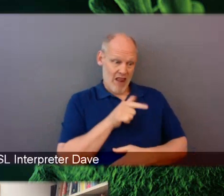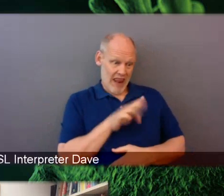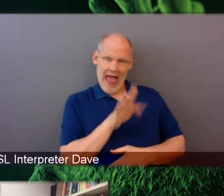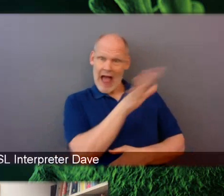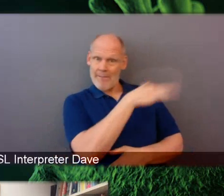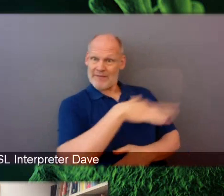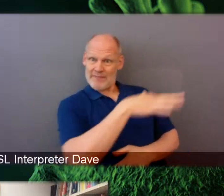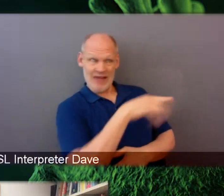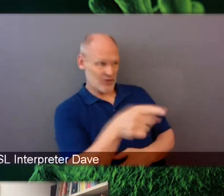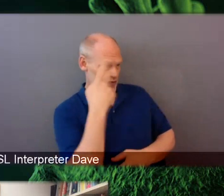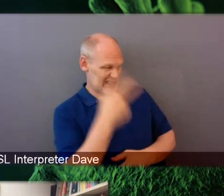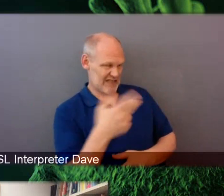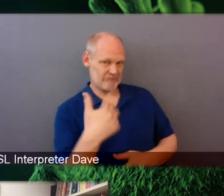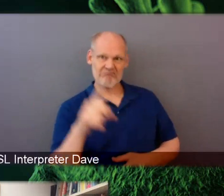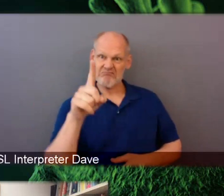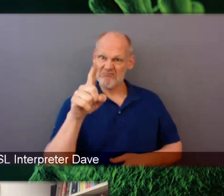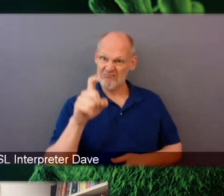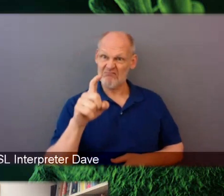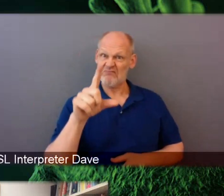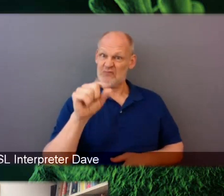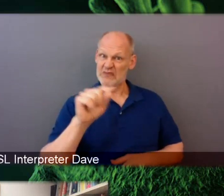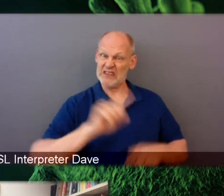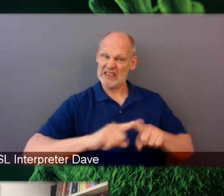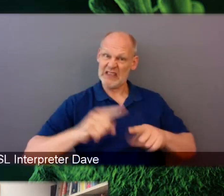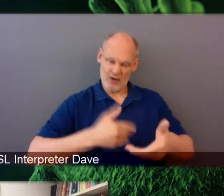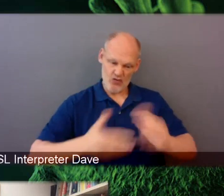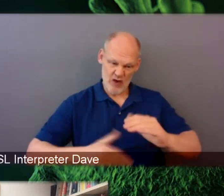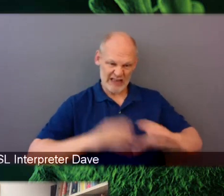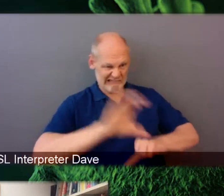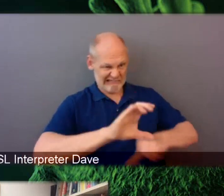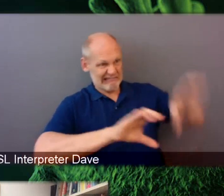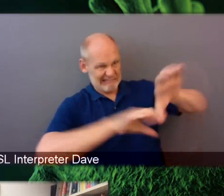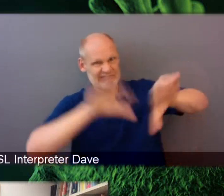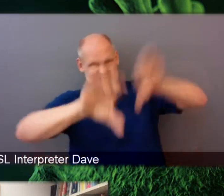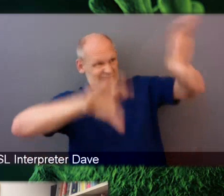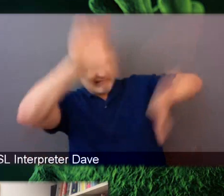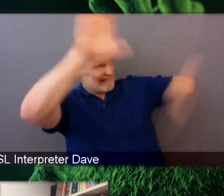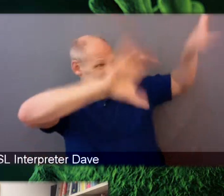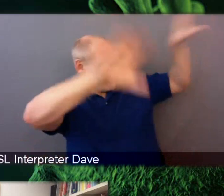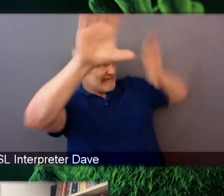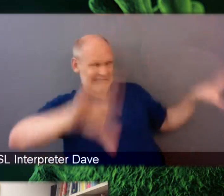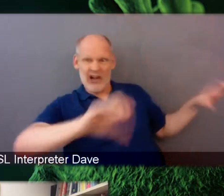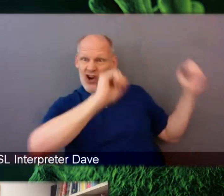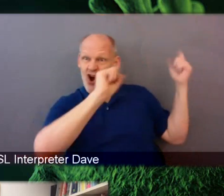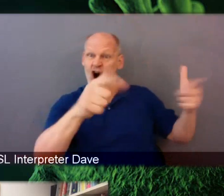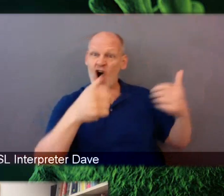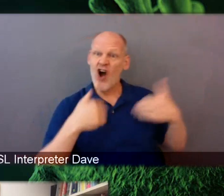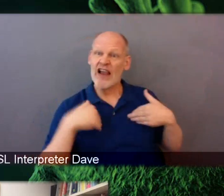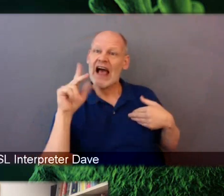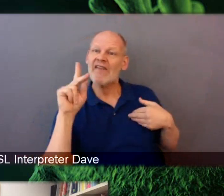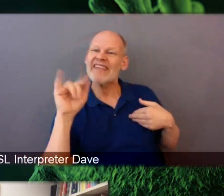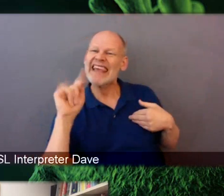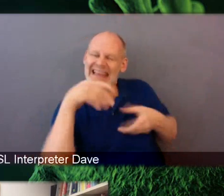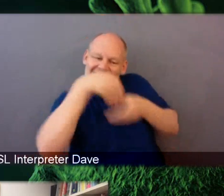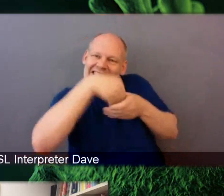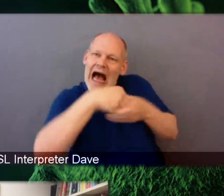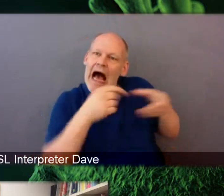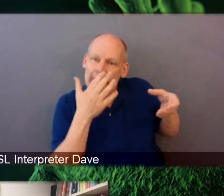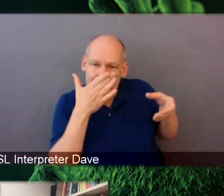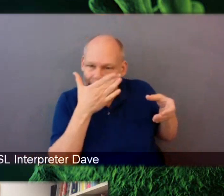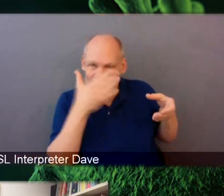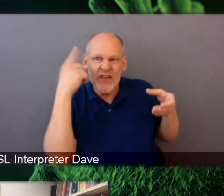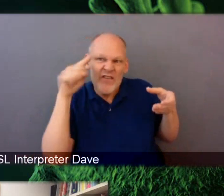with resources to conduct different types of biotech experiments, and each kit has up to 300 items, all the way from